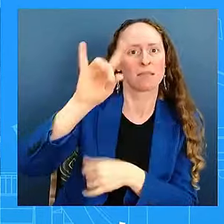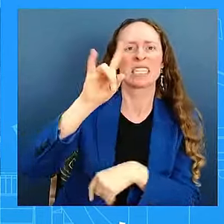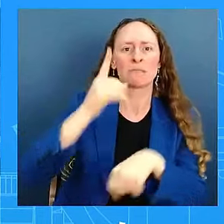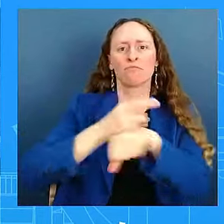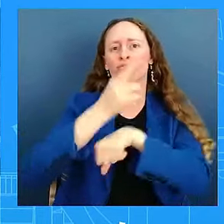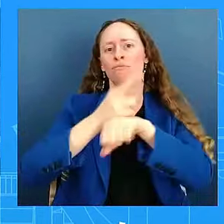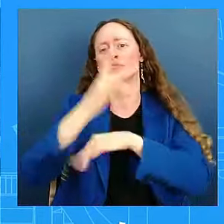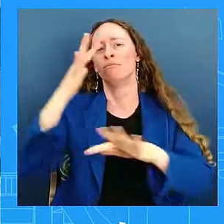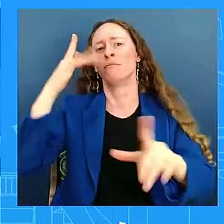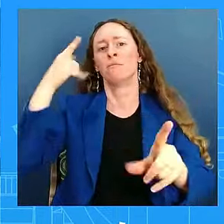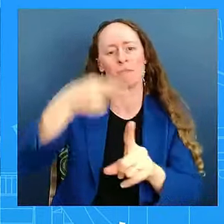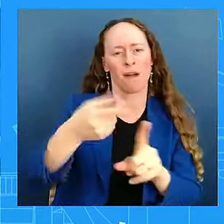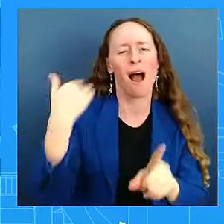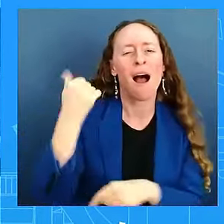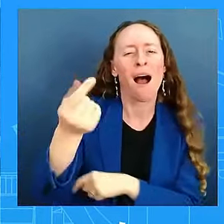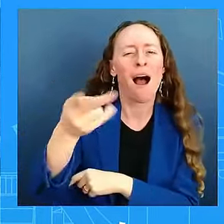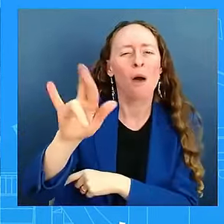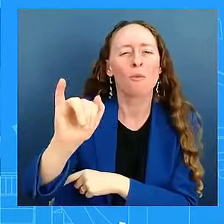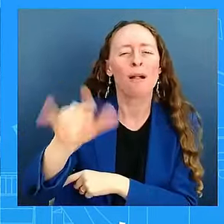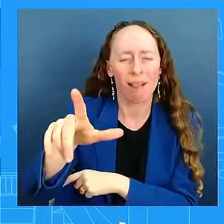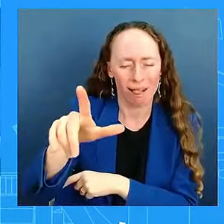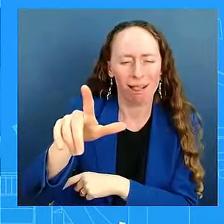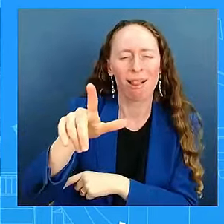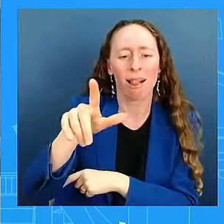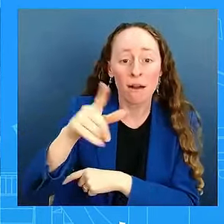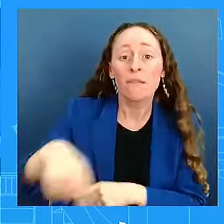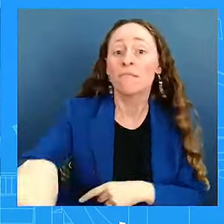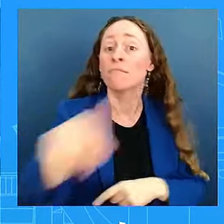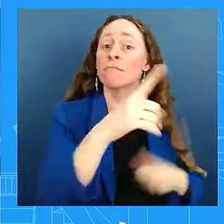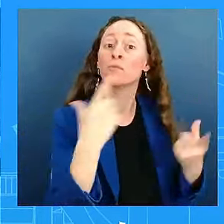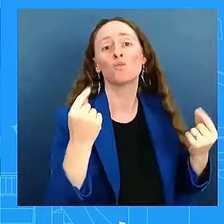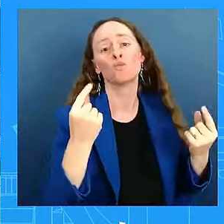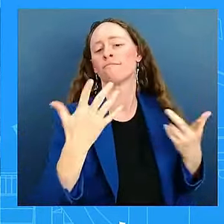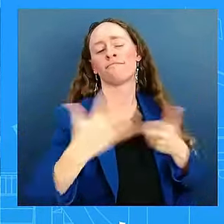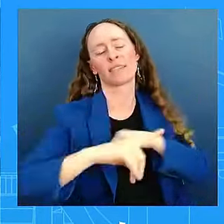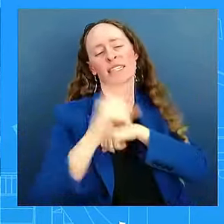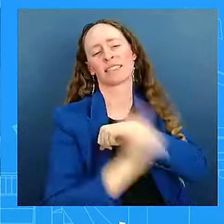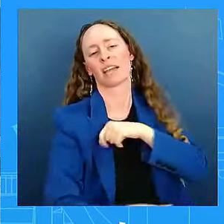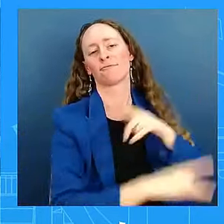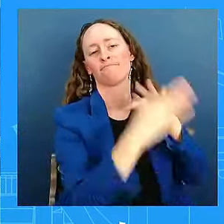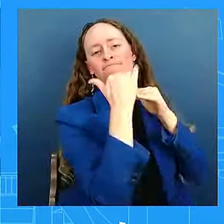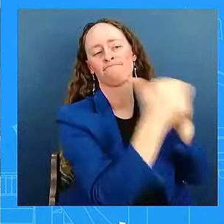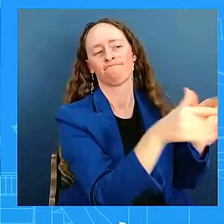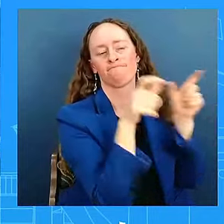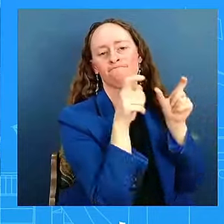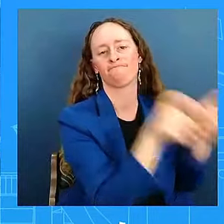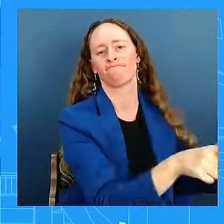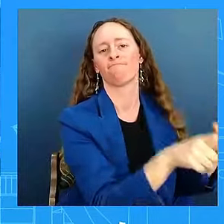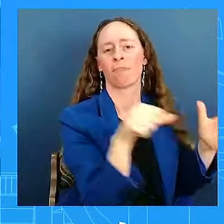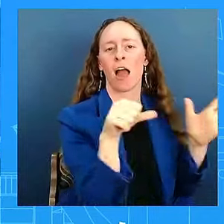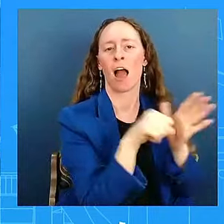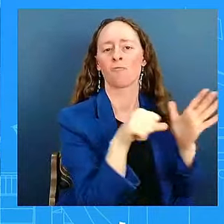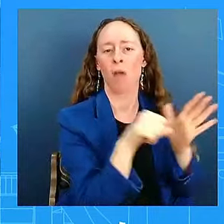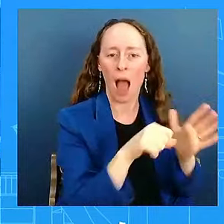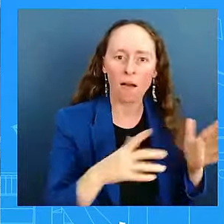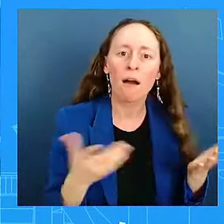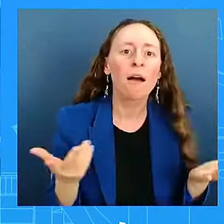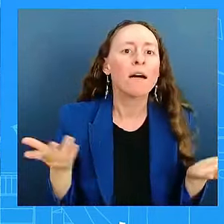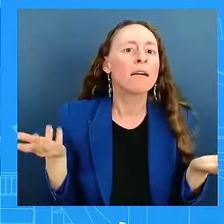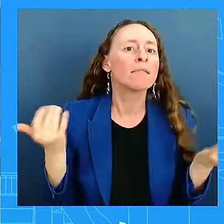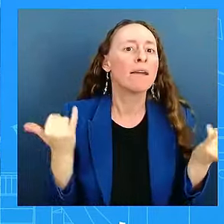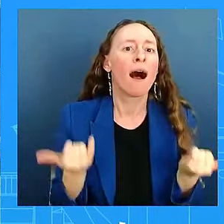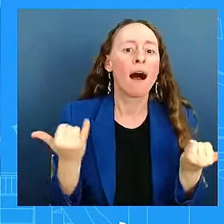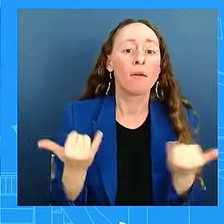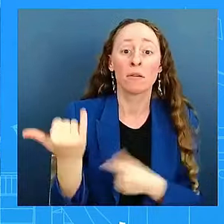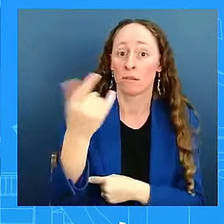consequence. This morning, the President said there would be severe consequences if Iran carried out this attack. What are those consequences,